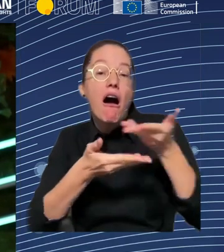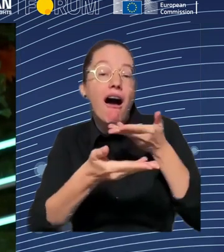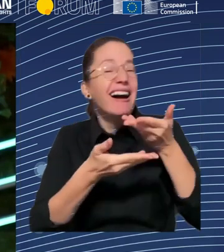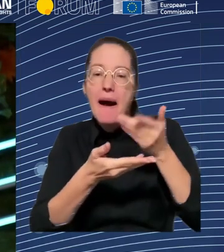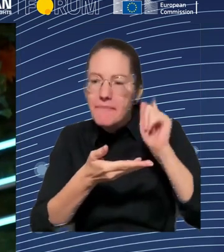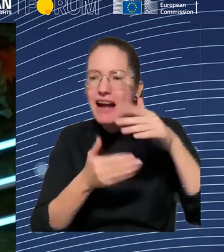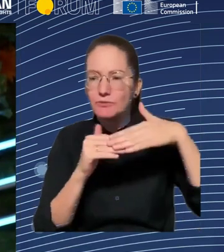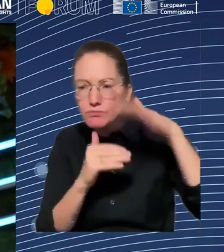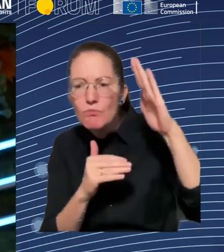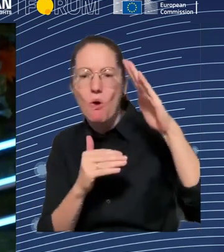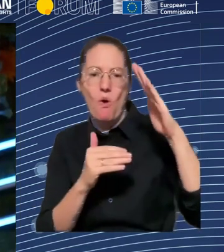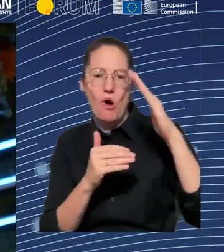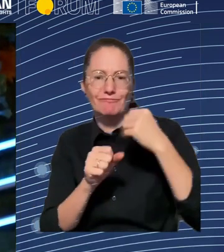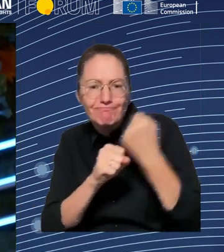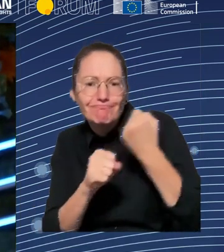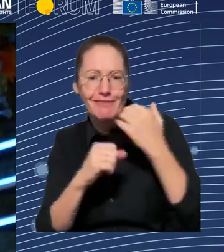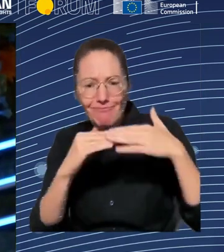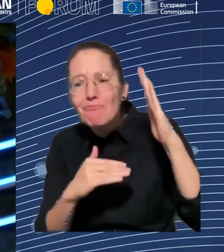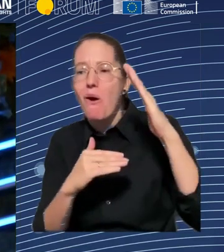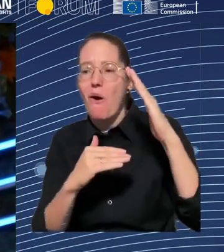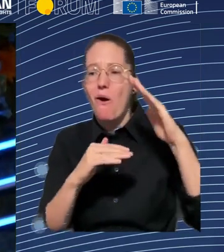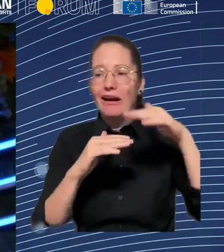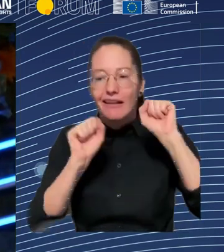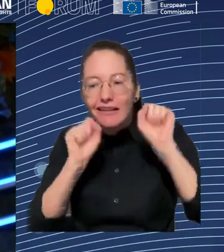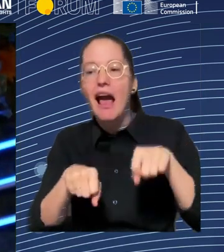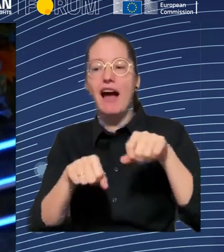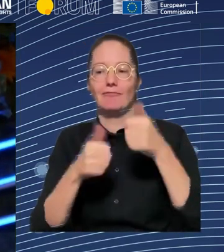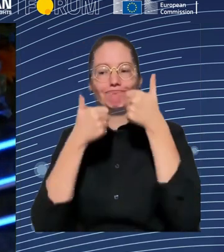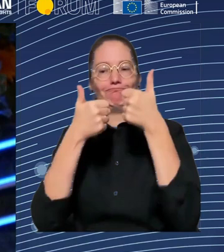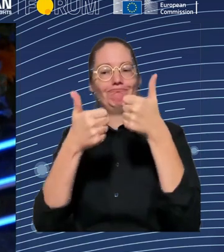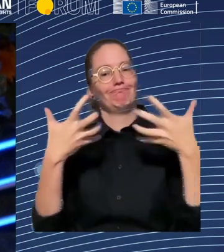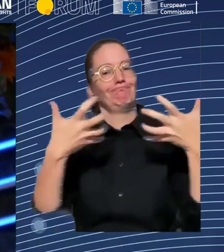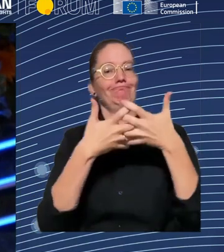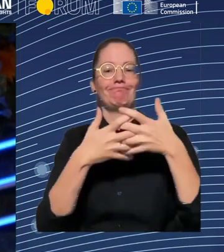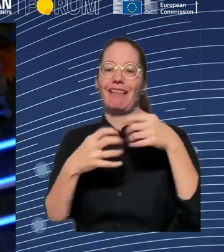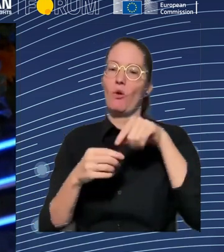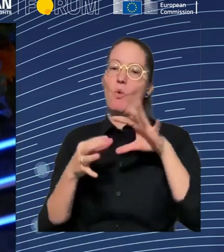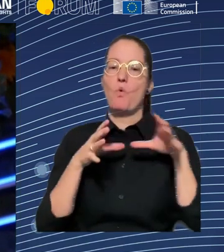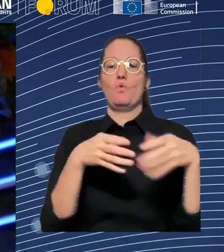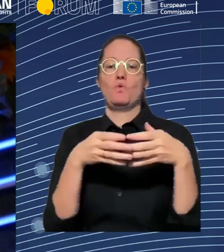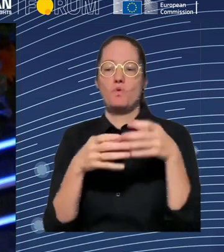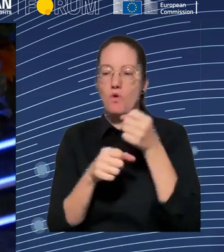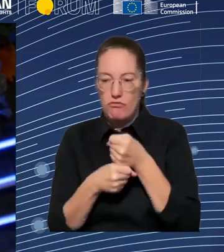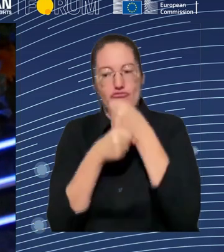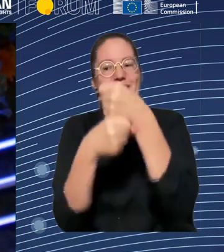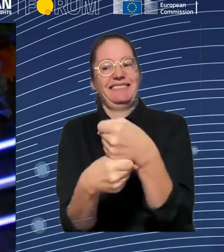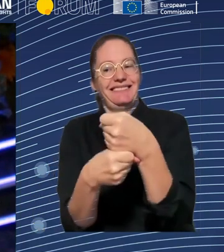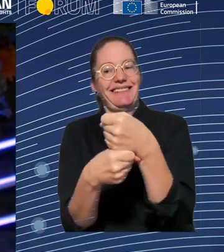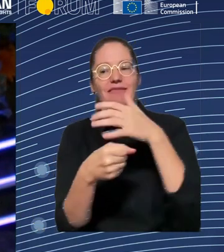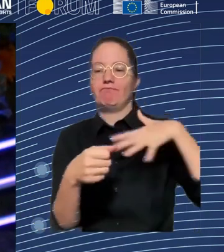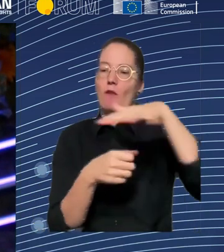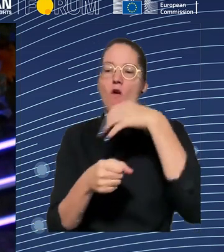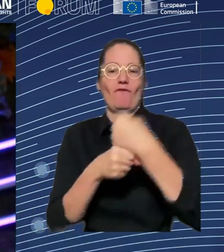So, I think that's one clear, I think, challenge for unions. And another one is that,